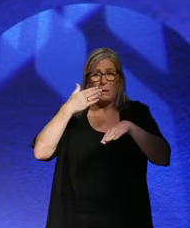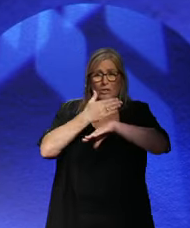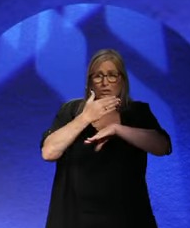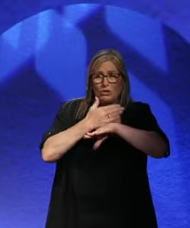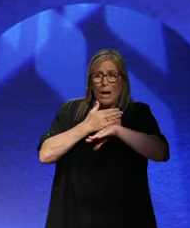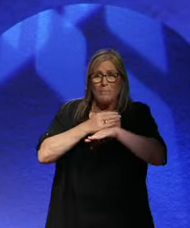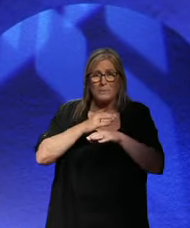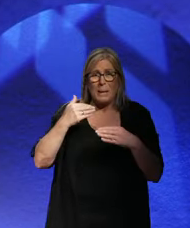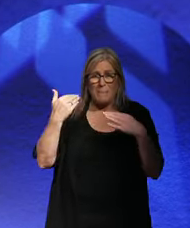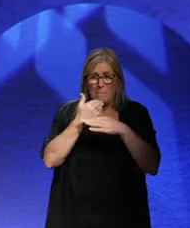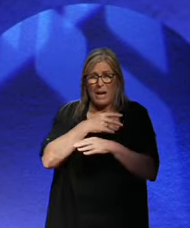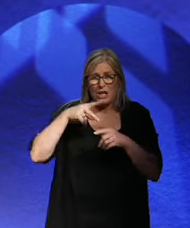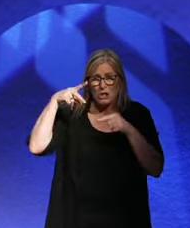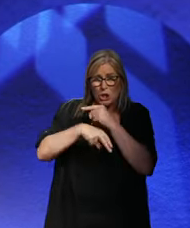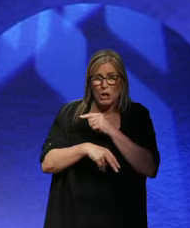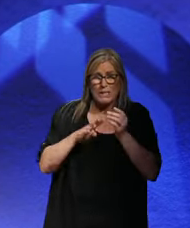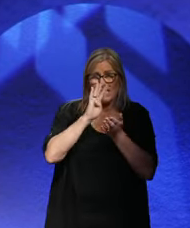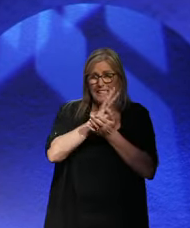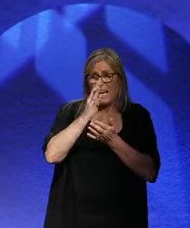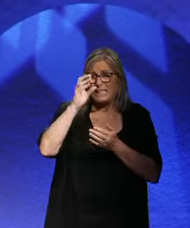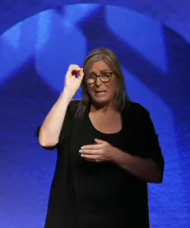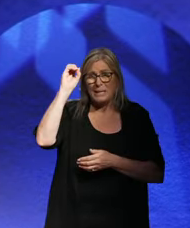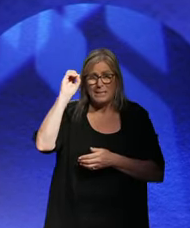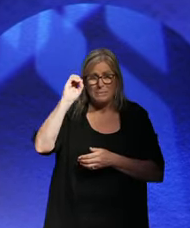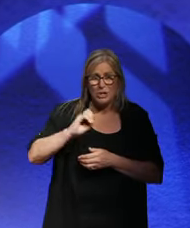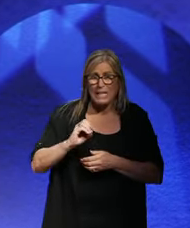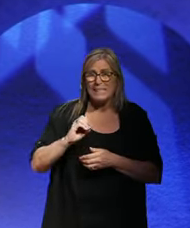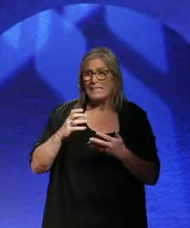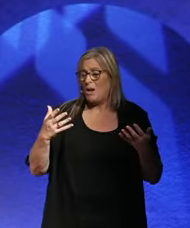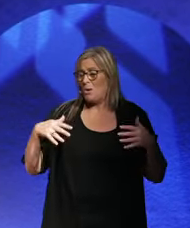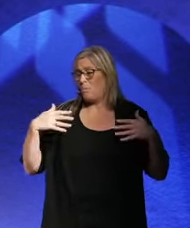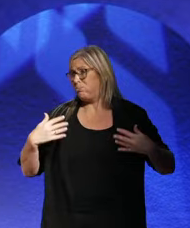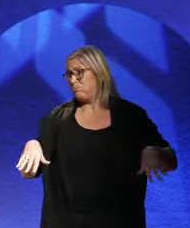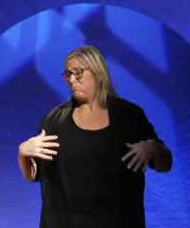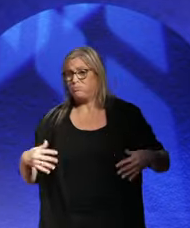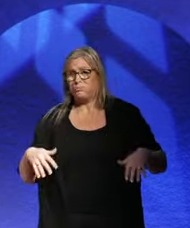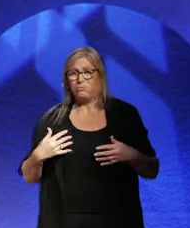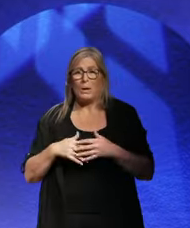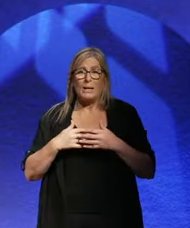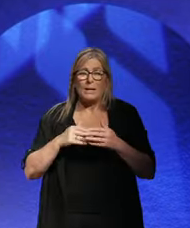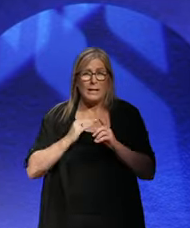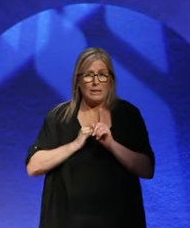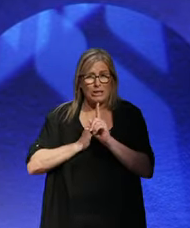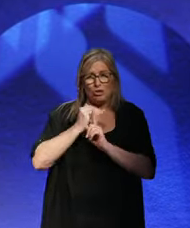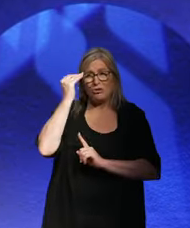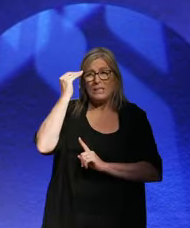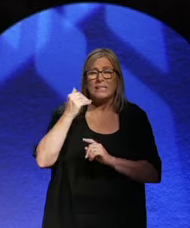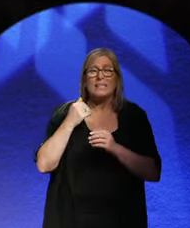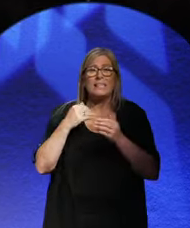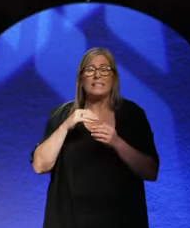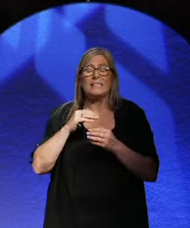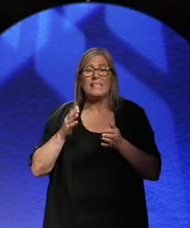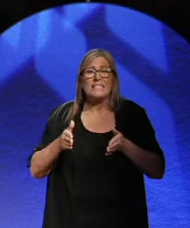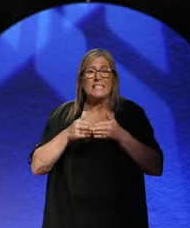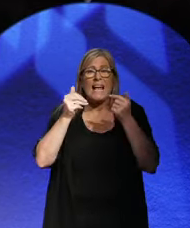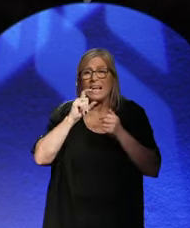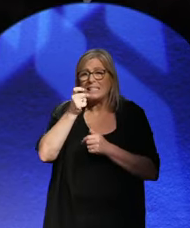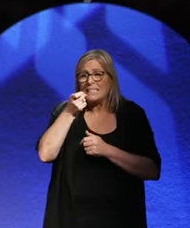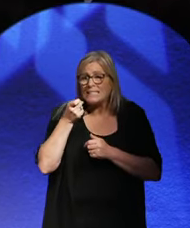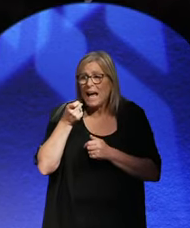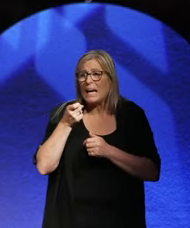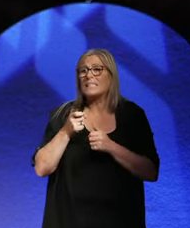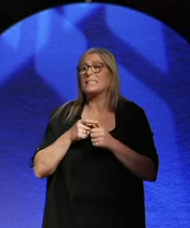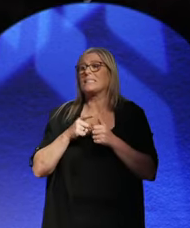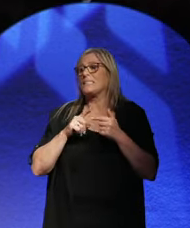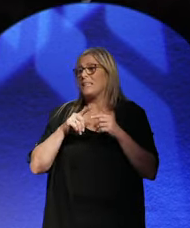this is proper austerity, isn't it? And, you know, massive increases in sales taxes, taxing